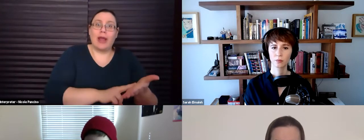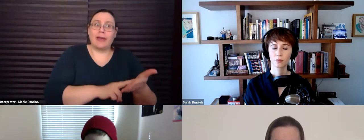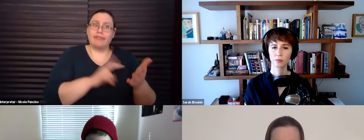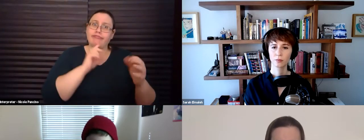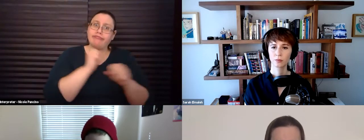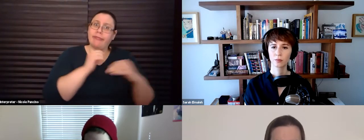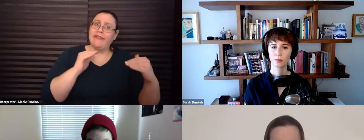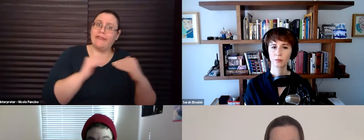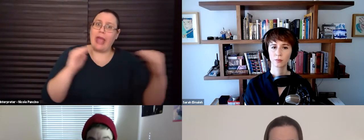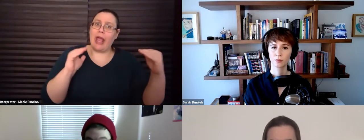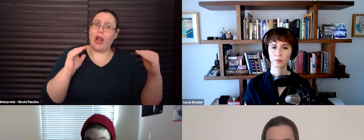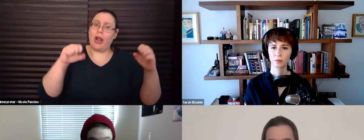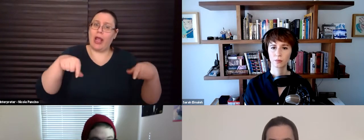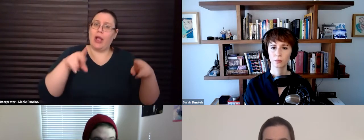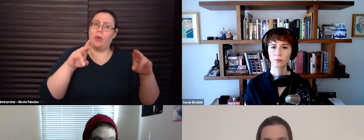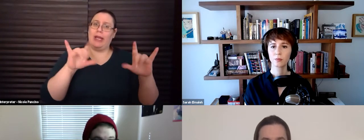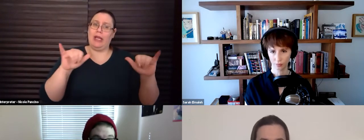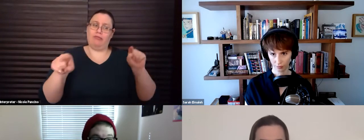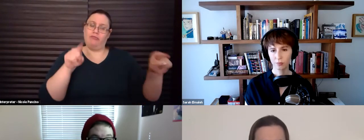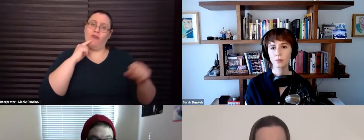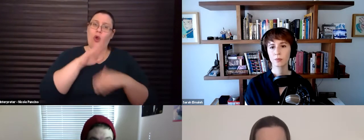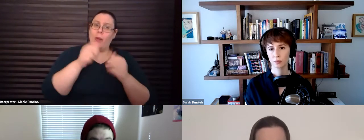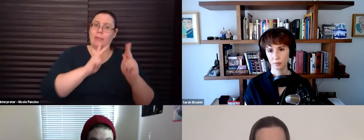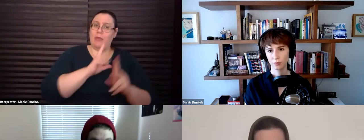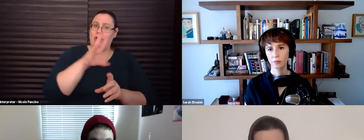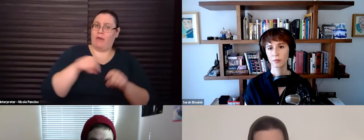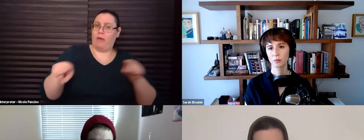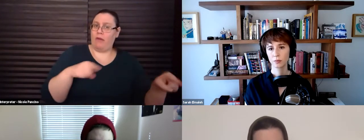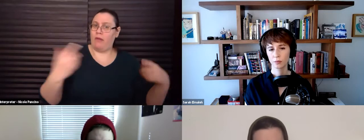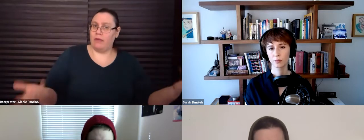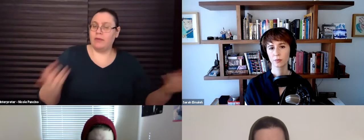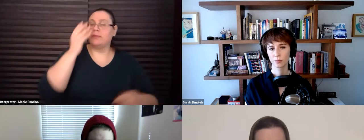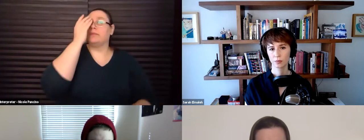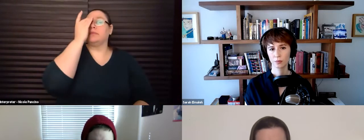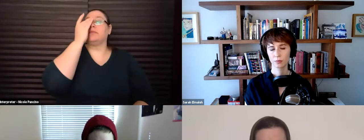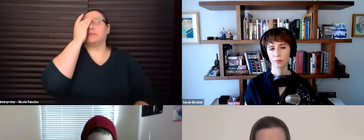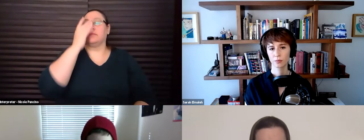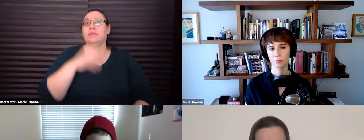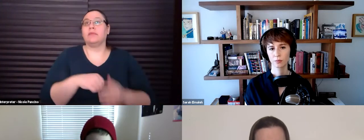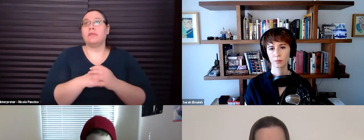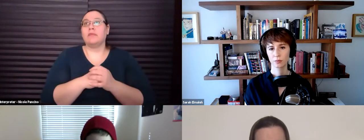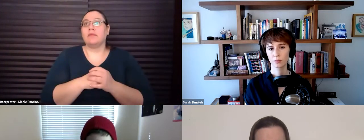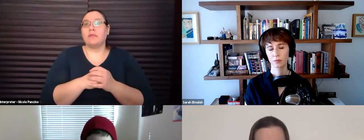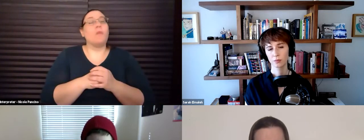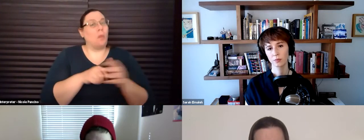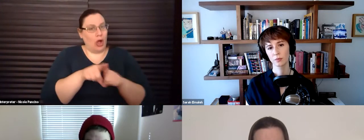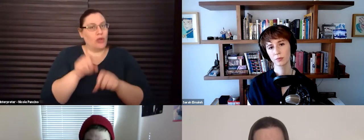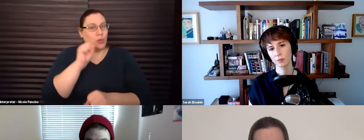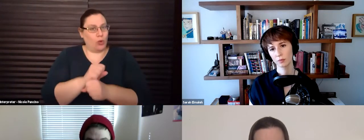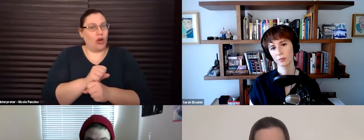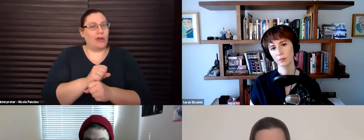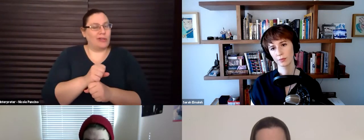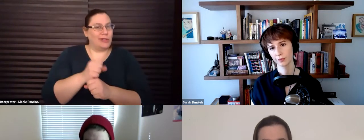and equitable for the people working in this space. And we're also, uh, we, we also worked heavily on getting the